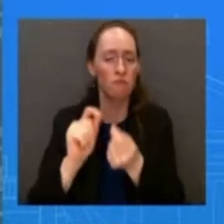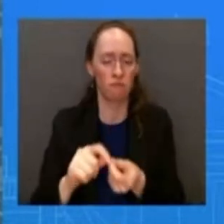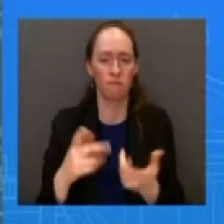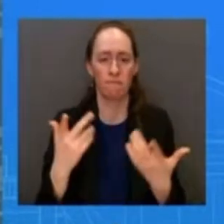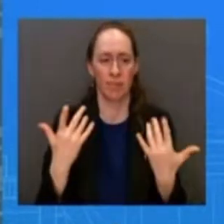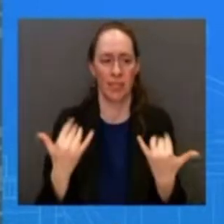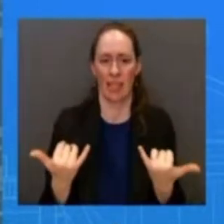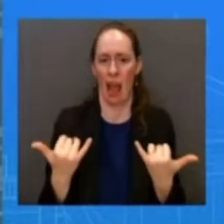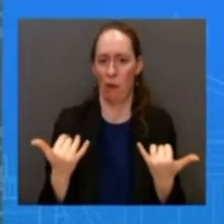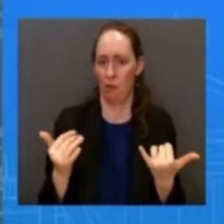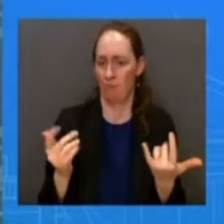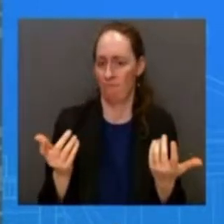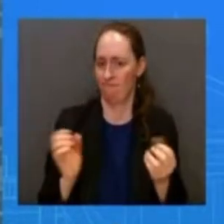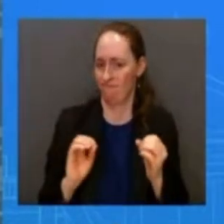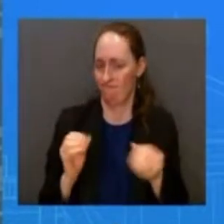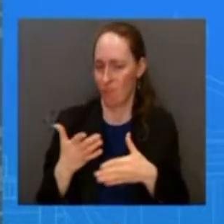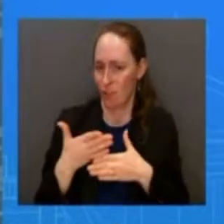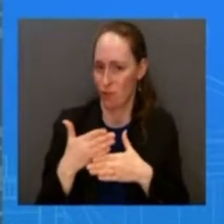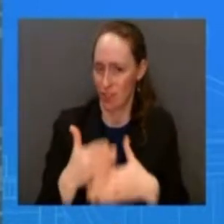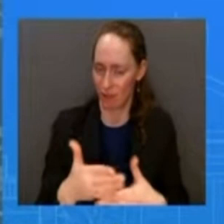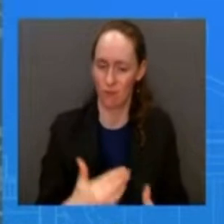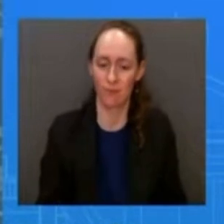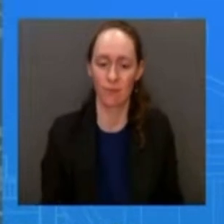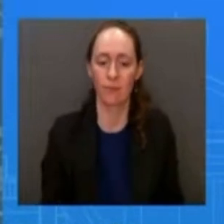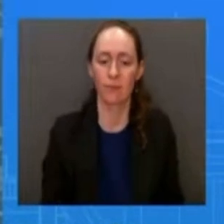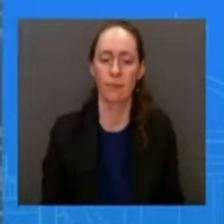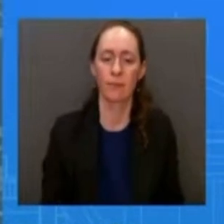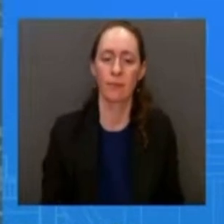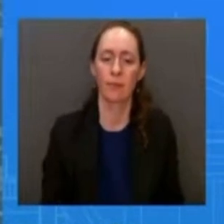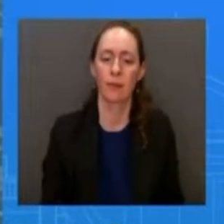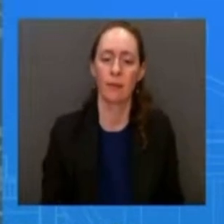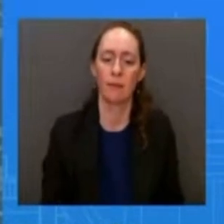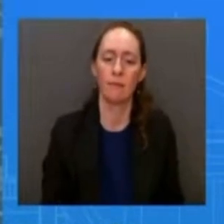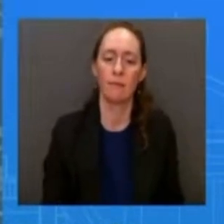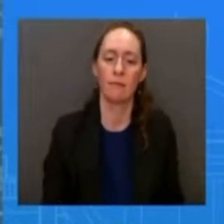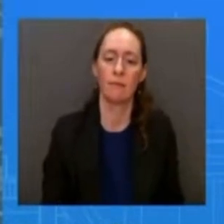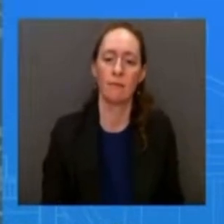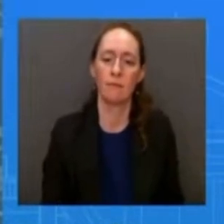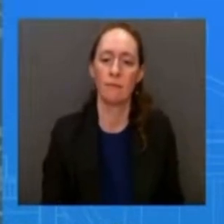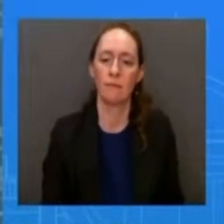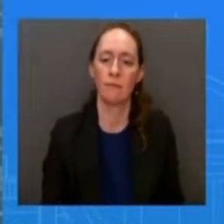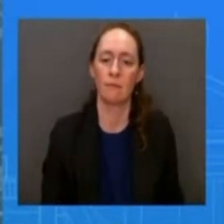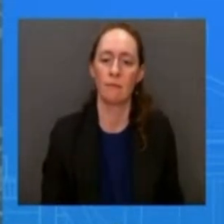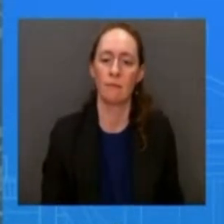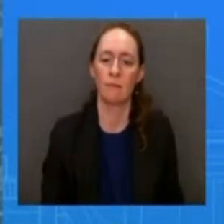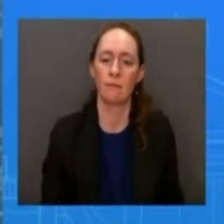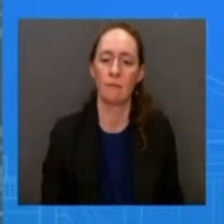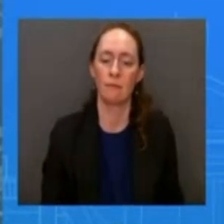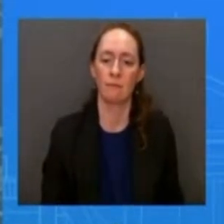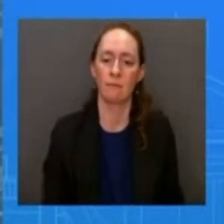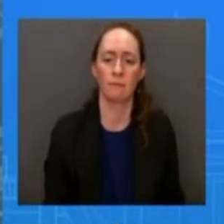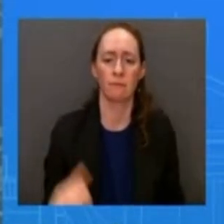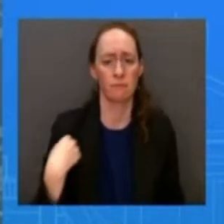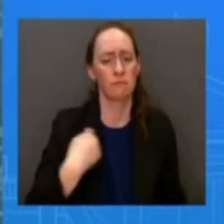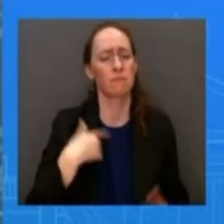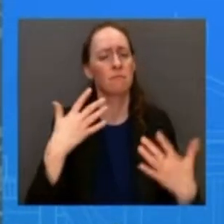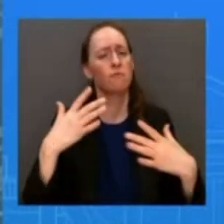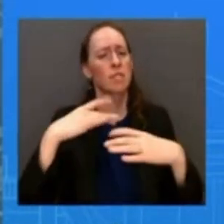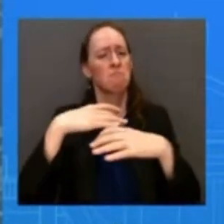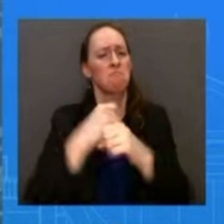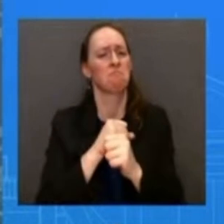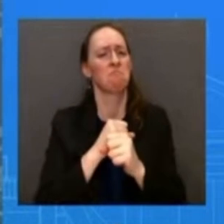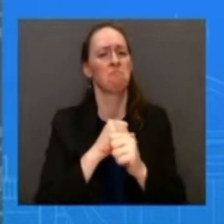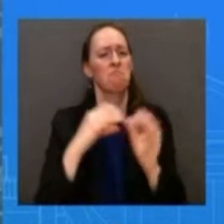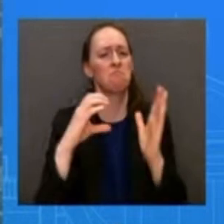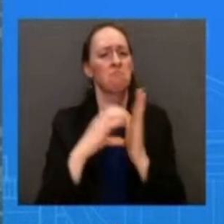we can't we kind of laid out where what we were expecting on the front end i just don't have anything uh on the front end of the announcement i don't have anything more to